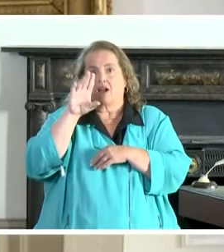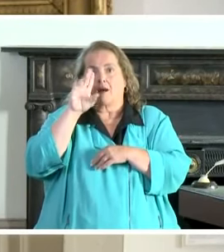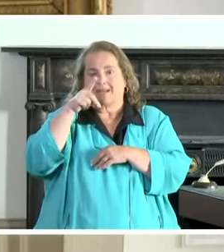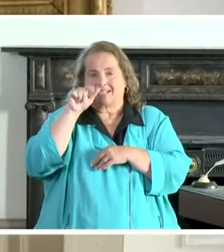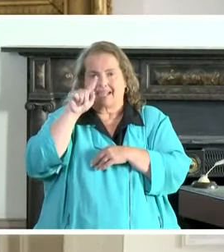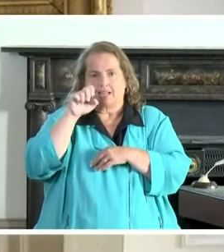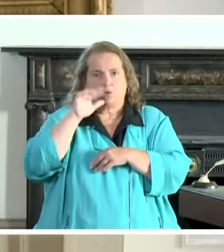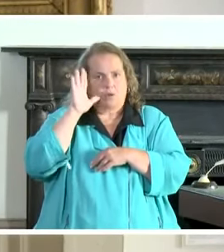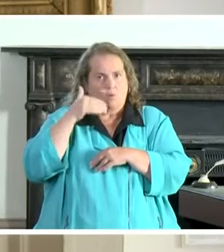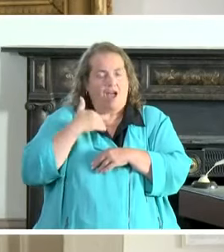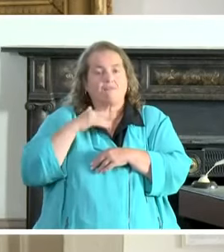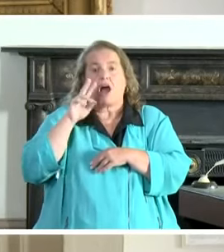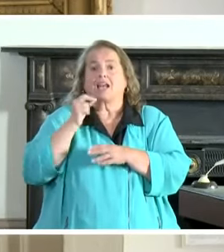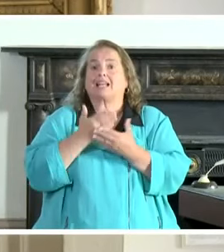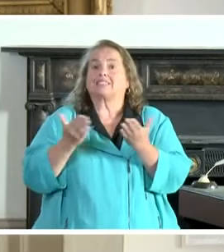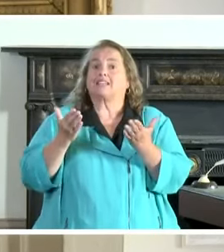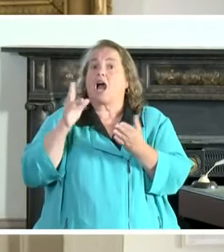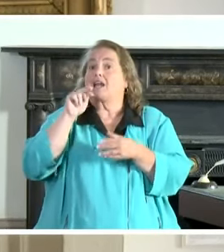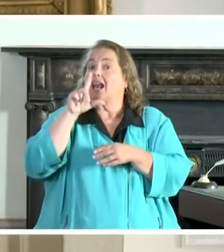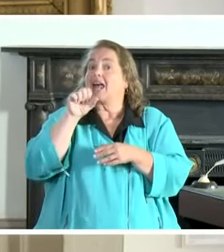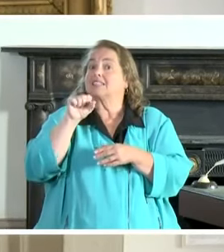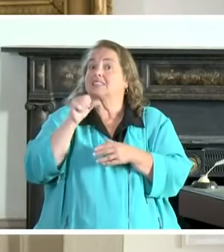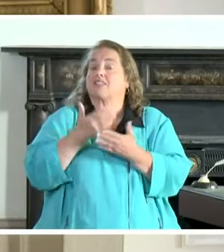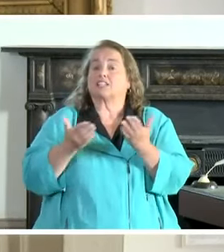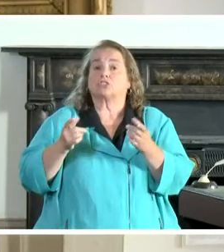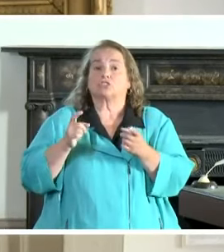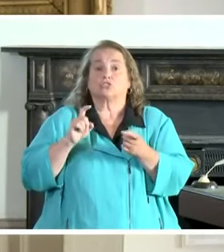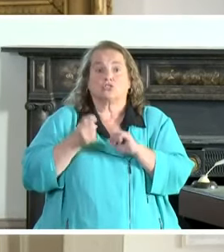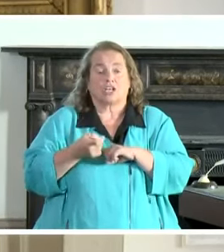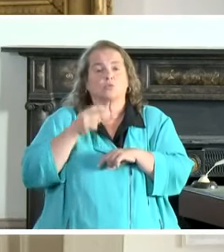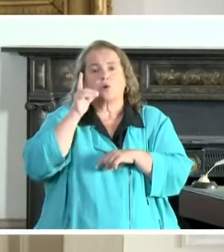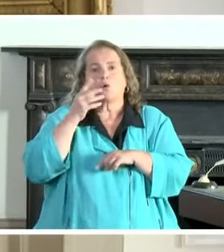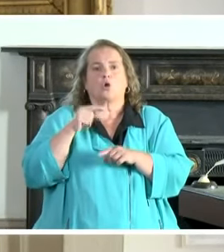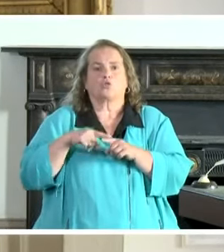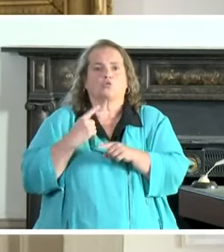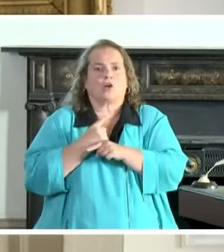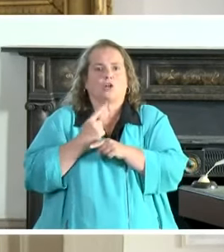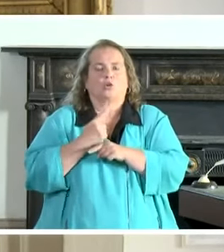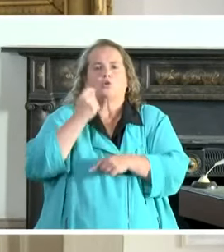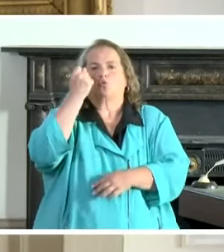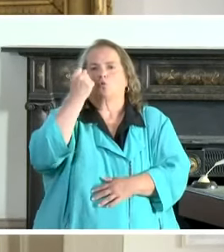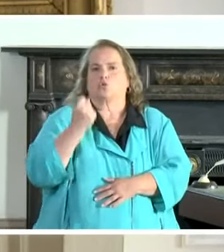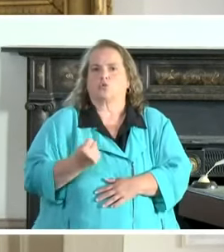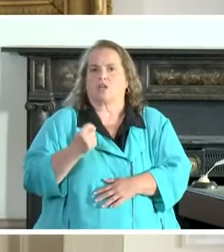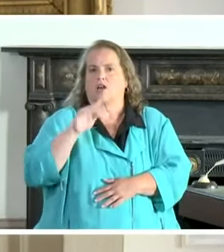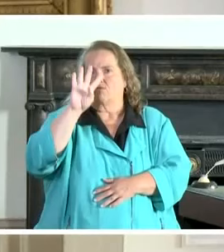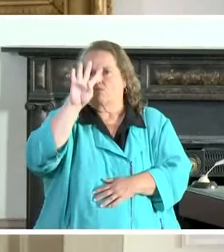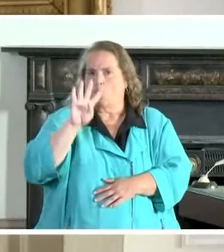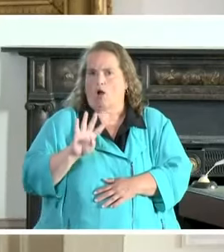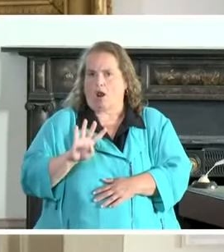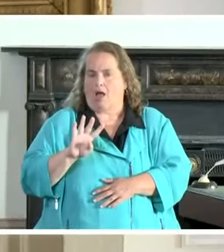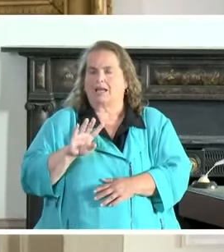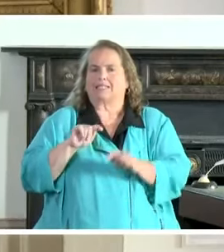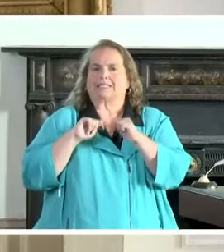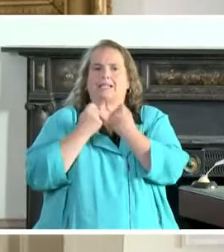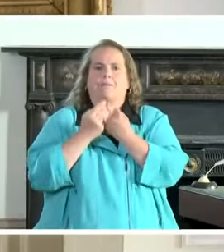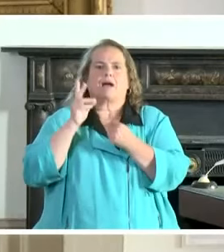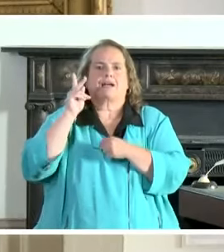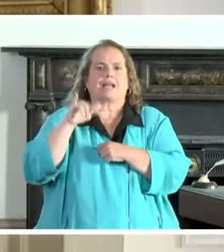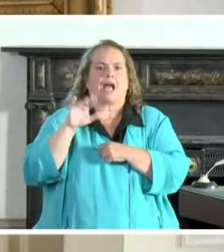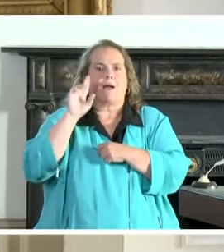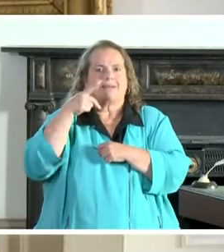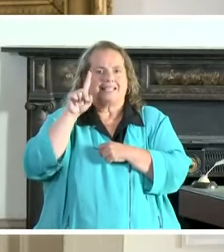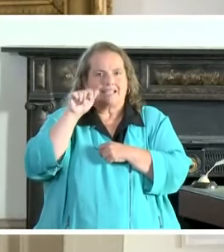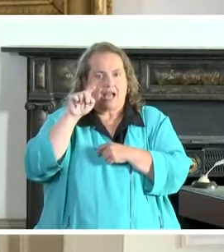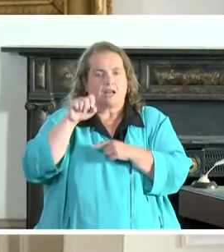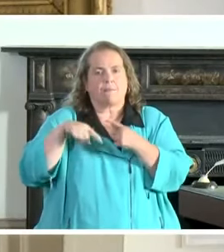Unless things change, we're going to go to a regular Tuesday at 4 o'clock Team Kentucky update about things going on